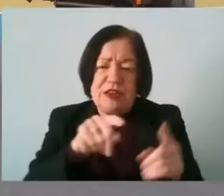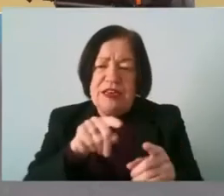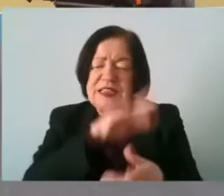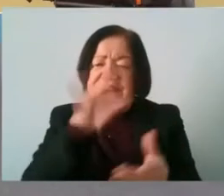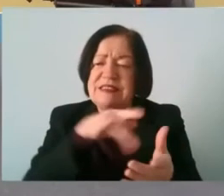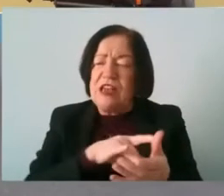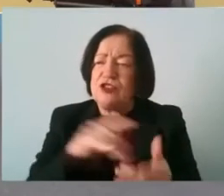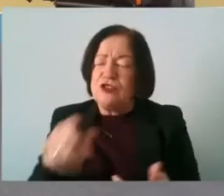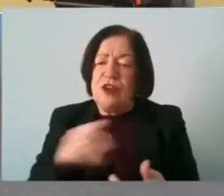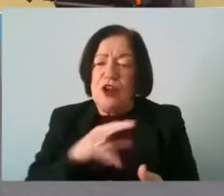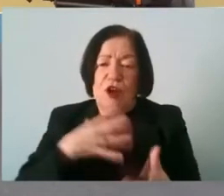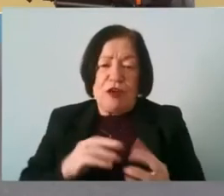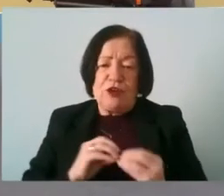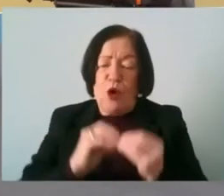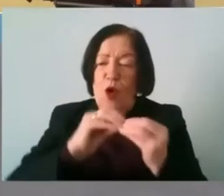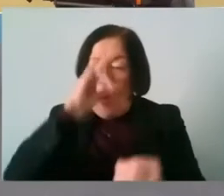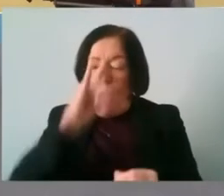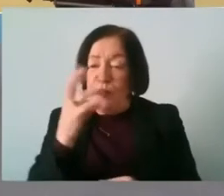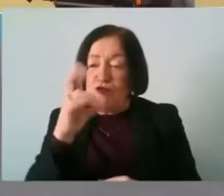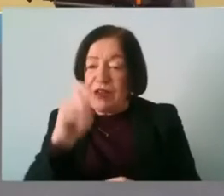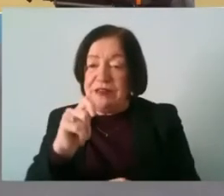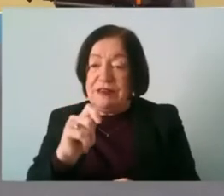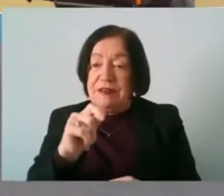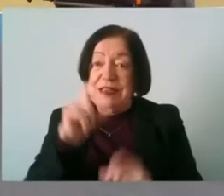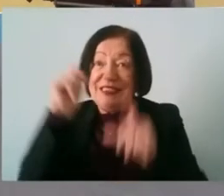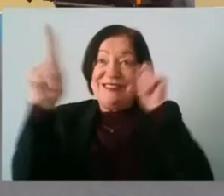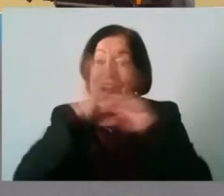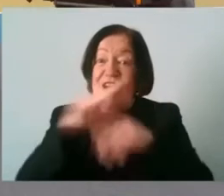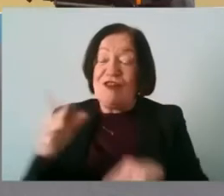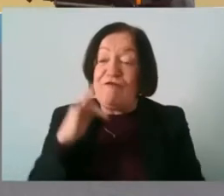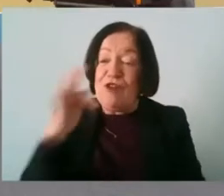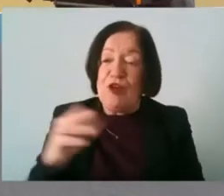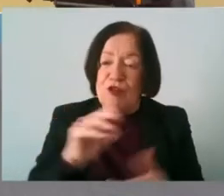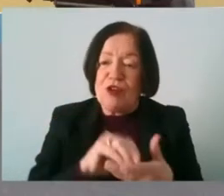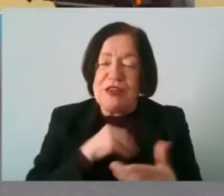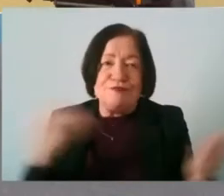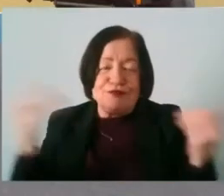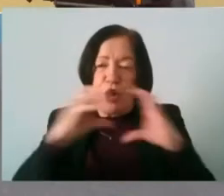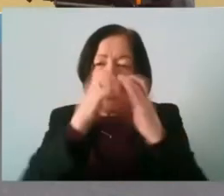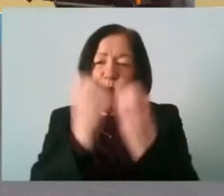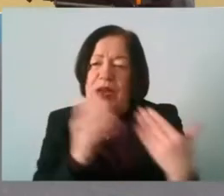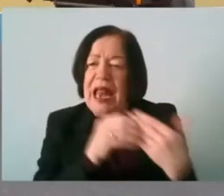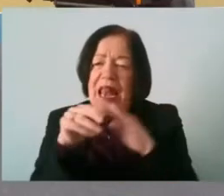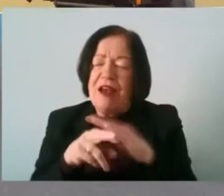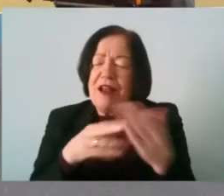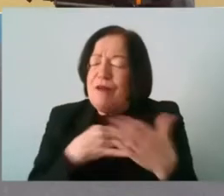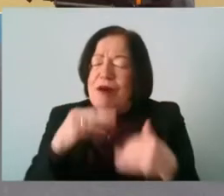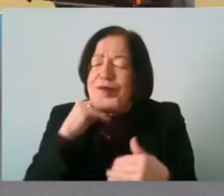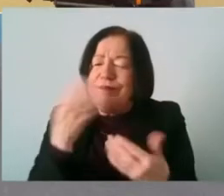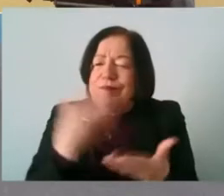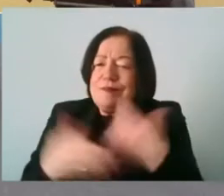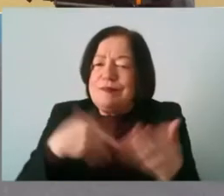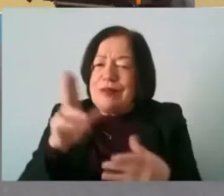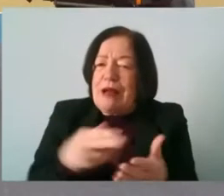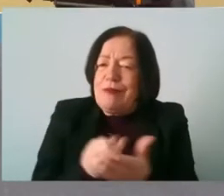only create hopefully cricket stars of the future but you're actually trying to cultivate community leaders can you talk to us a little bit about that is and what your role is basically